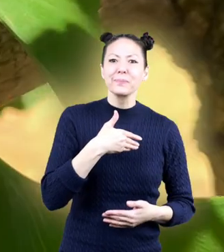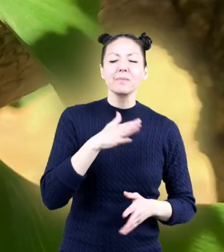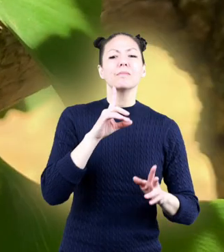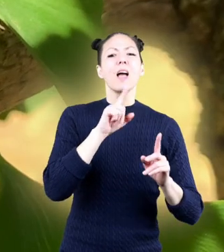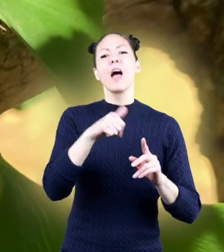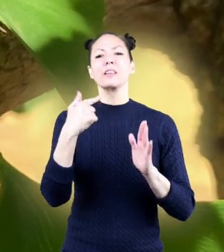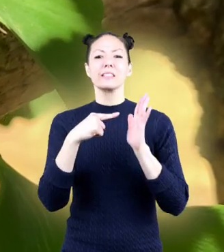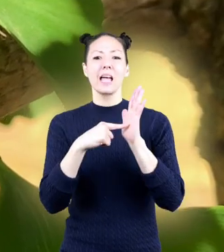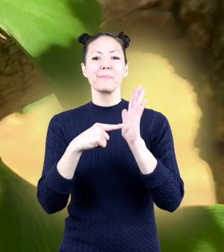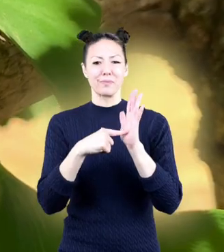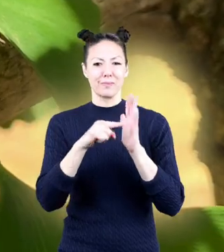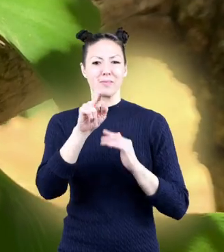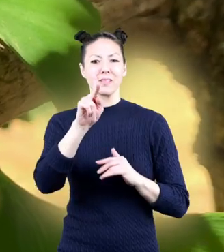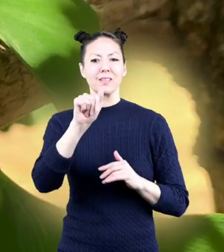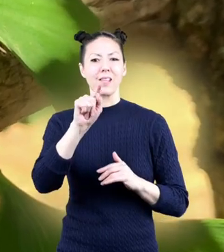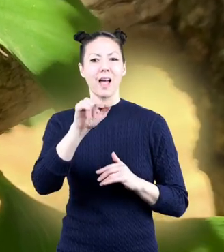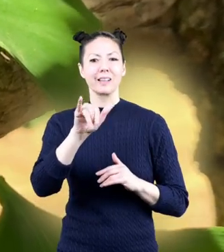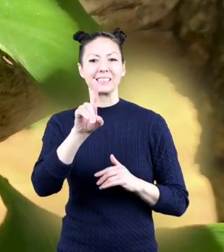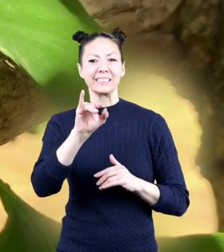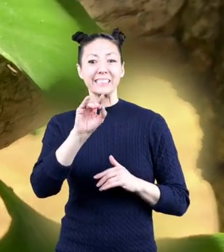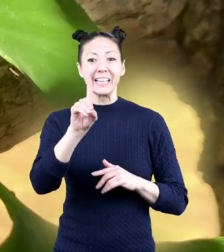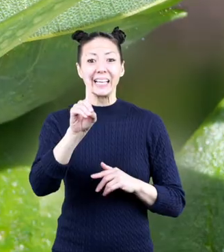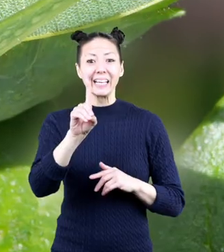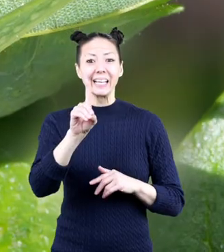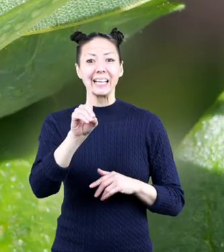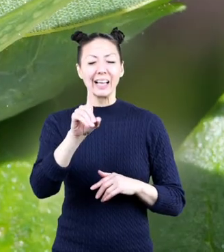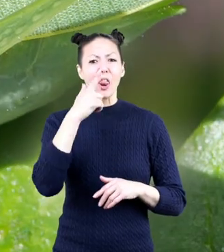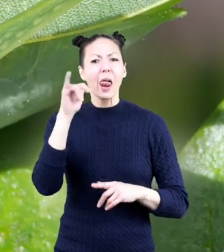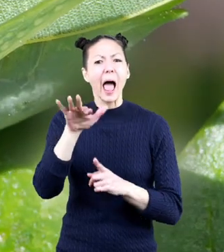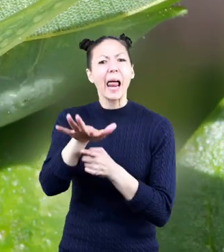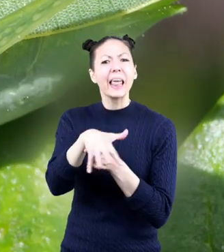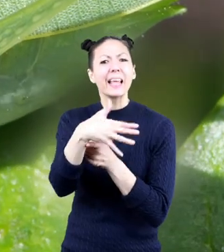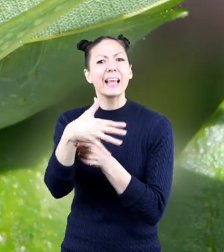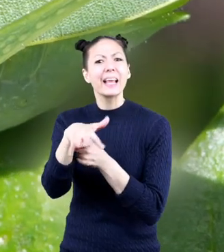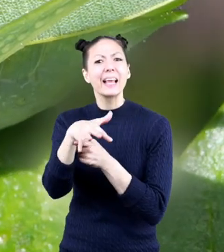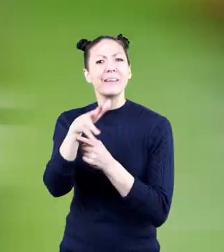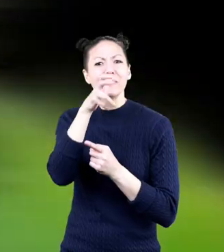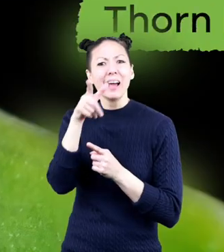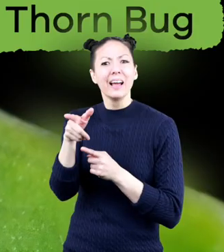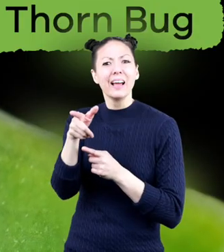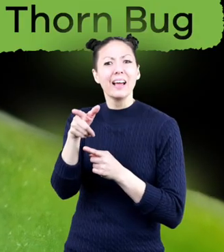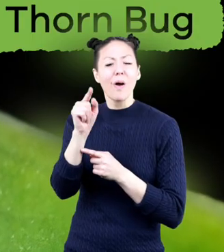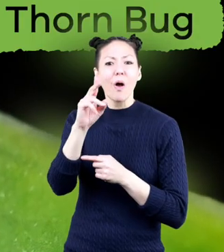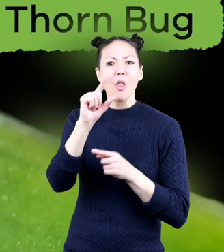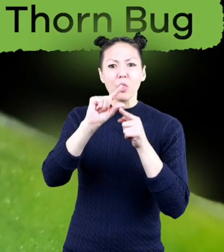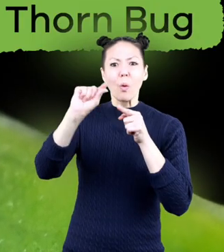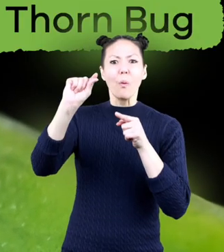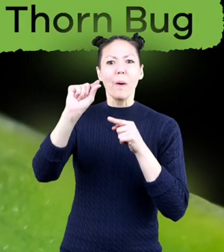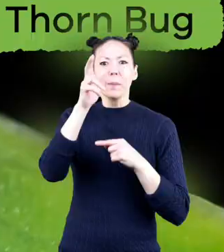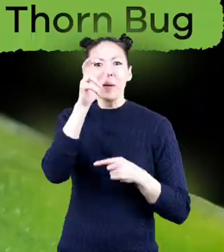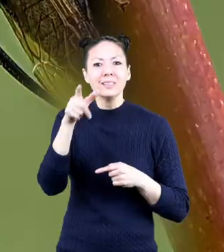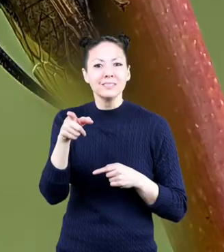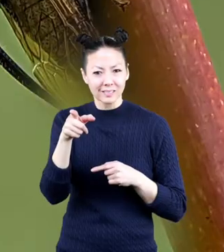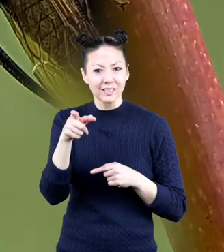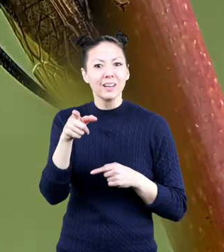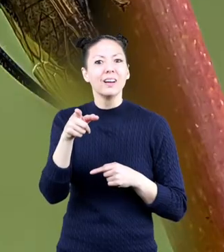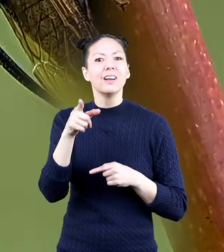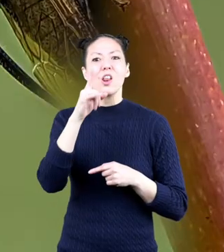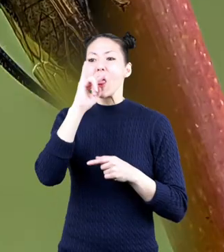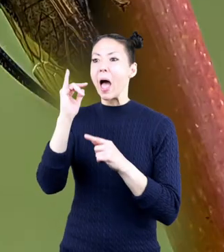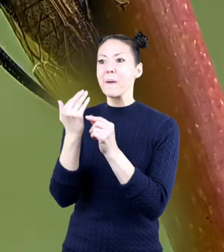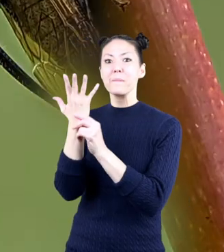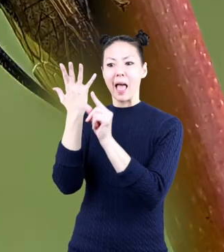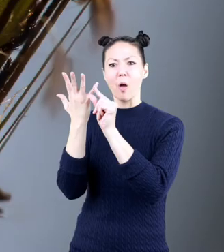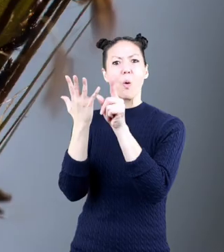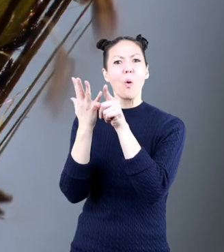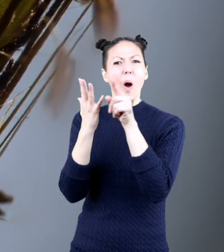Other examples are a katydid, which looks like a leaf, a thorn bug, which looks like